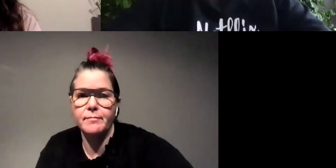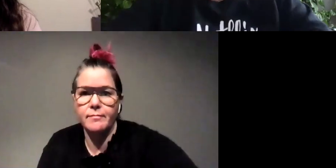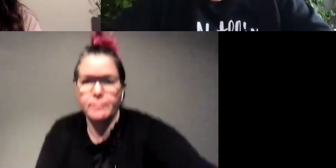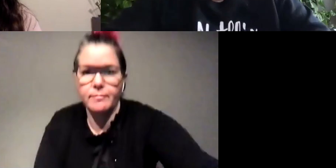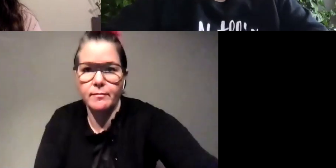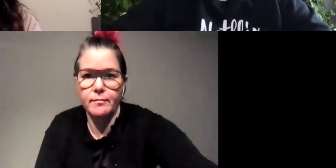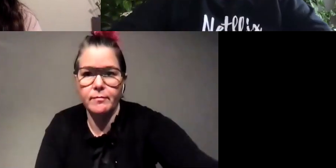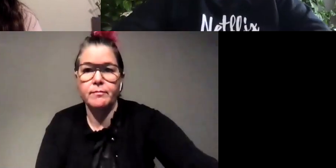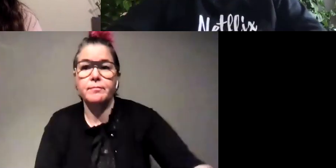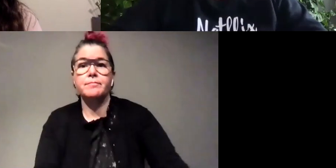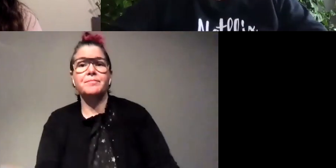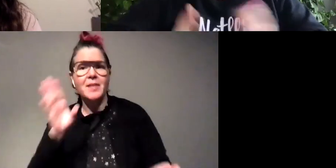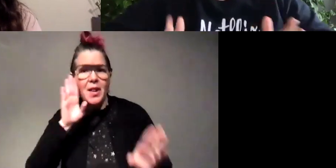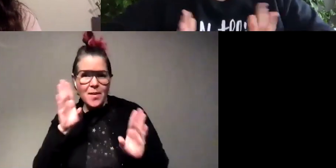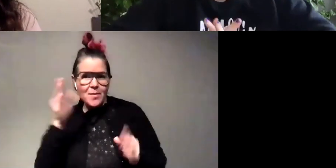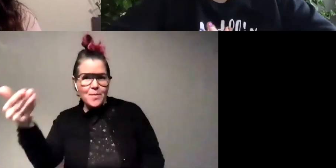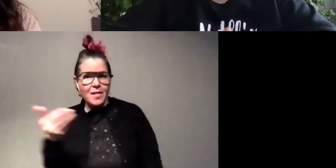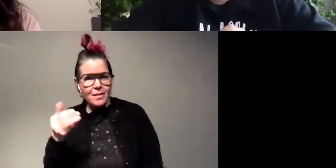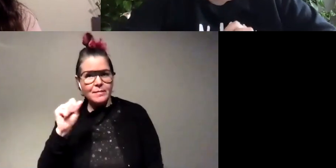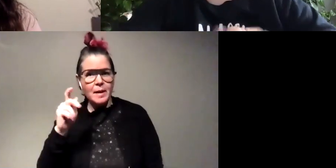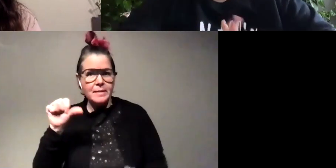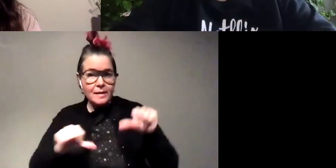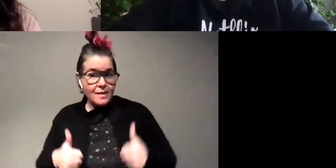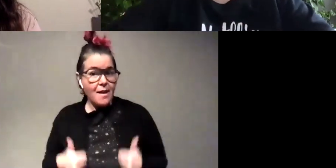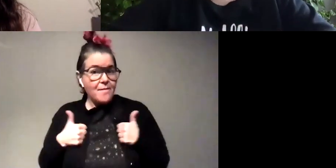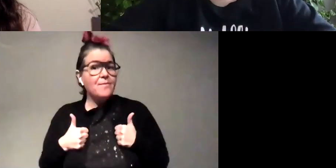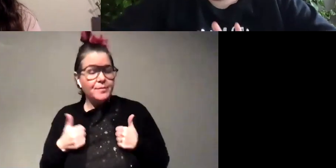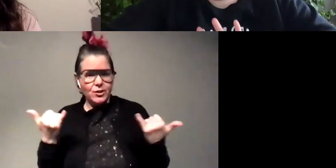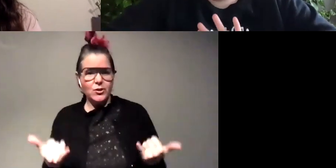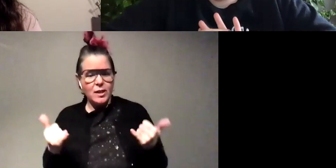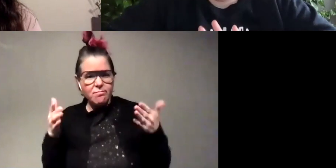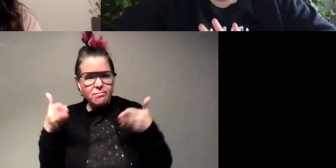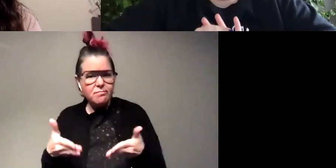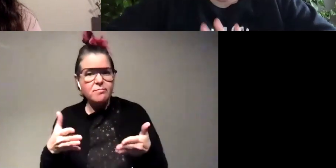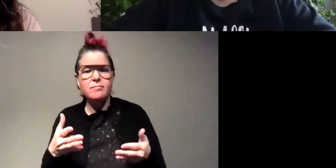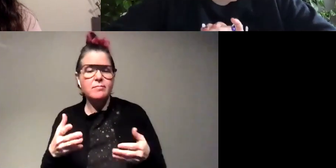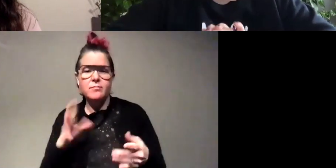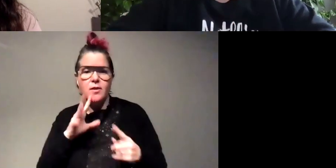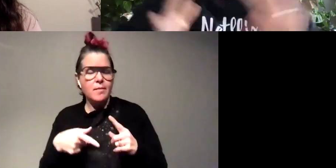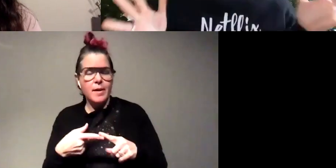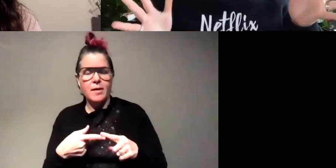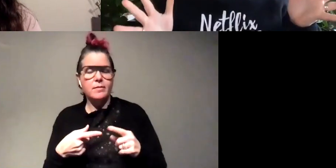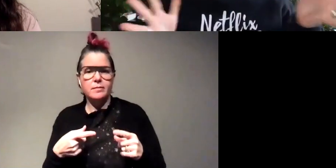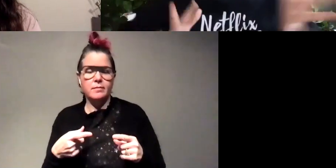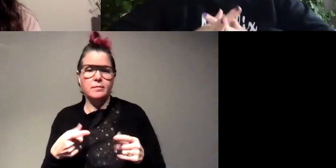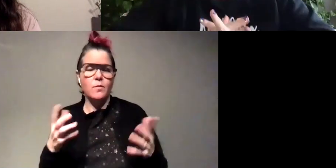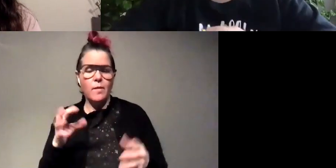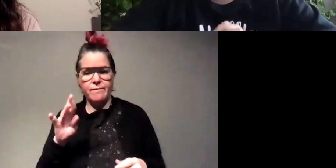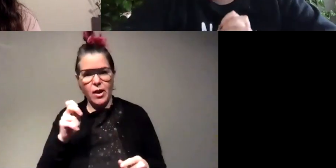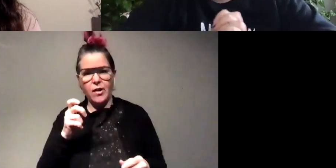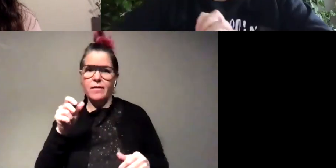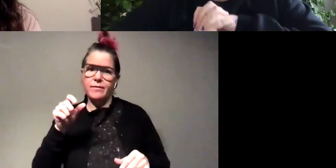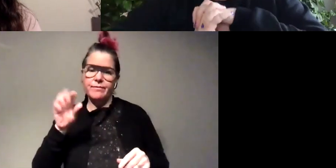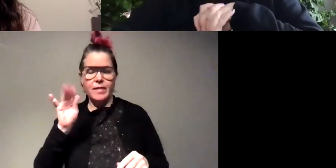all right hello welcome to skype a scientist live today we're joined uh by firefly scientist